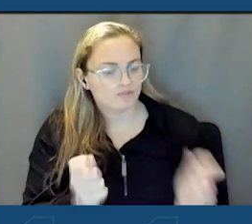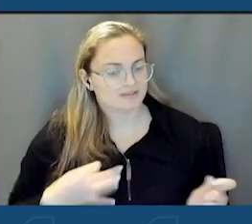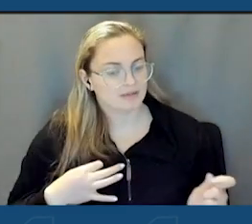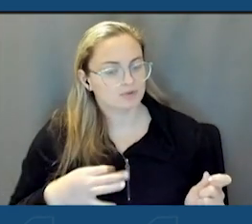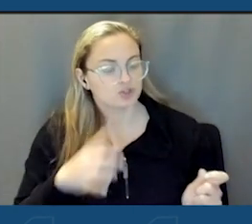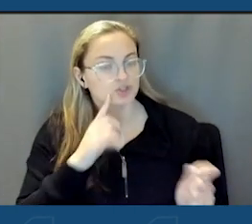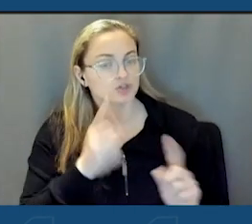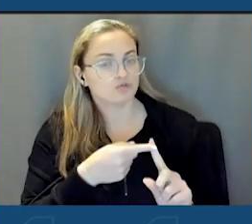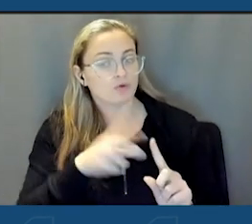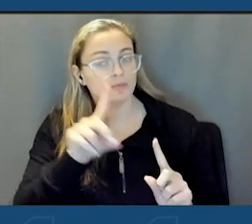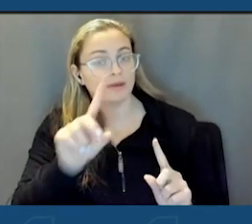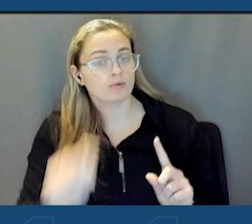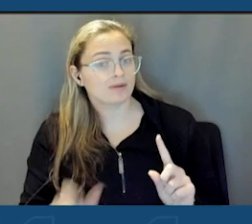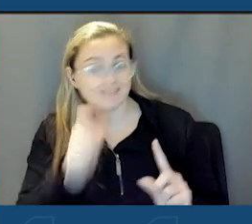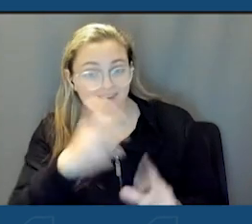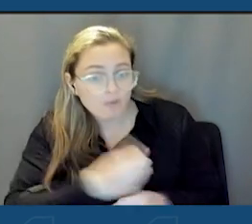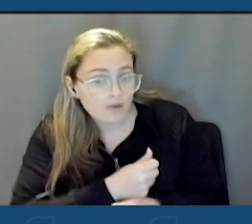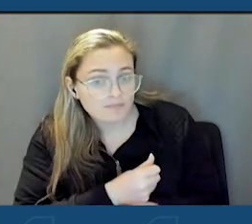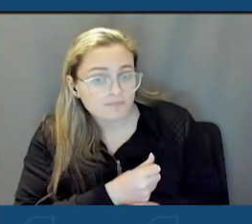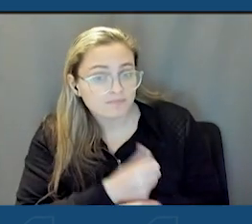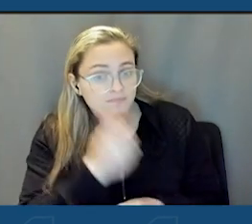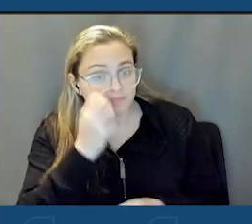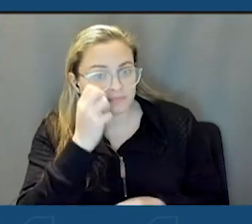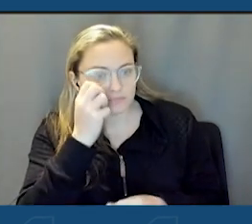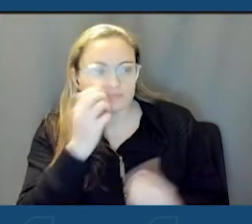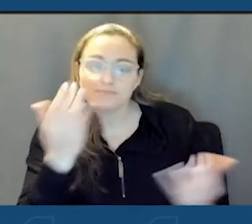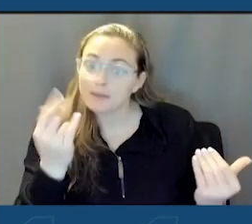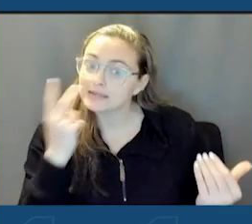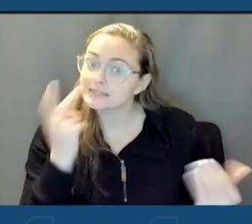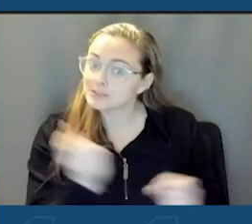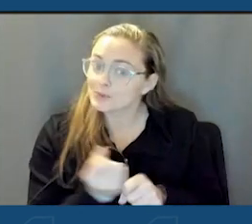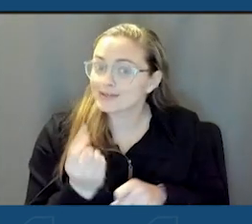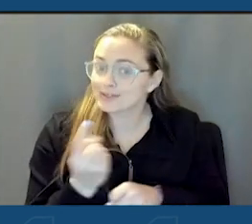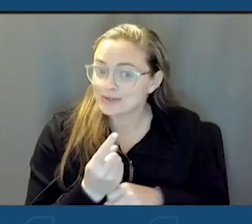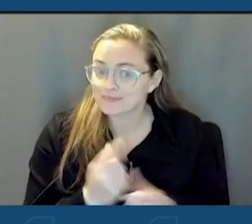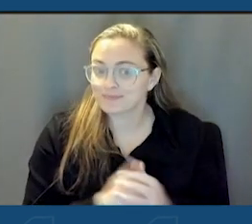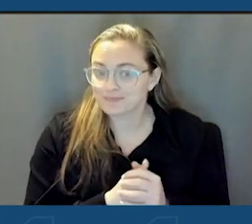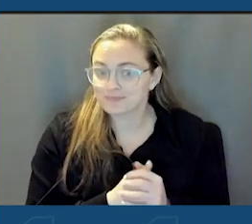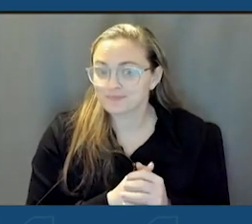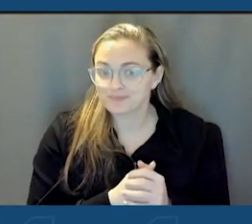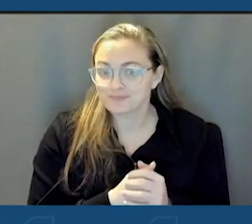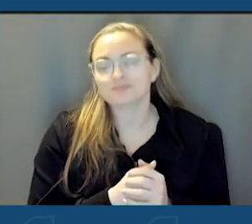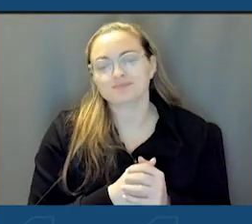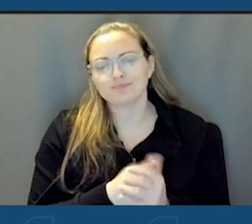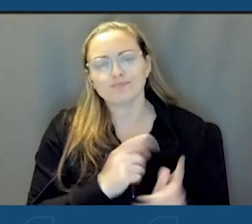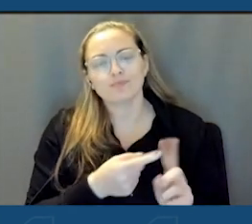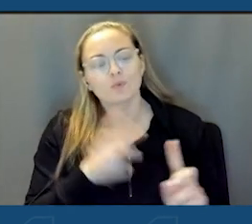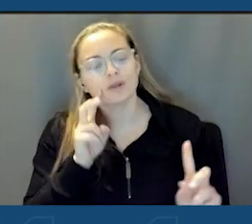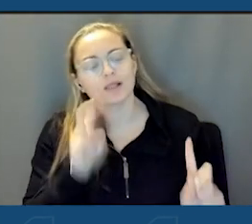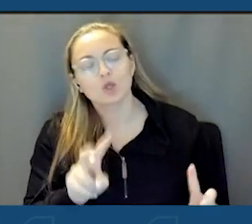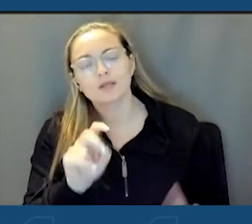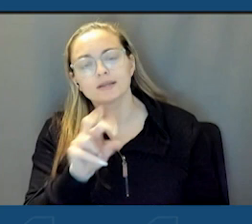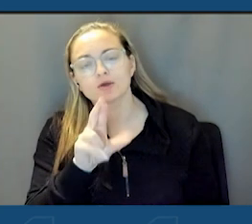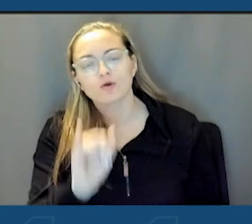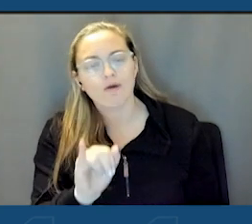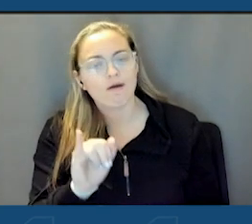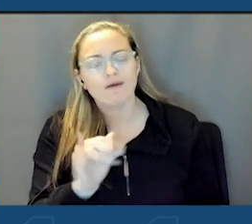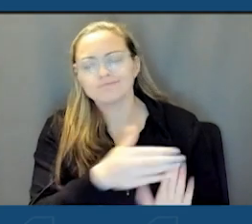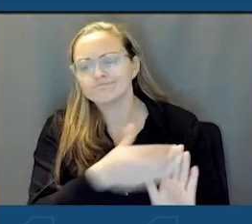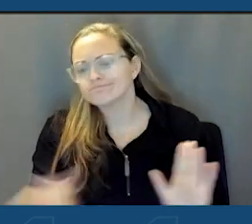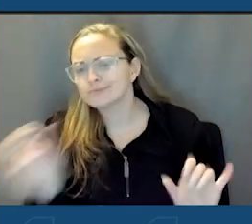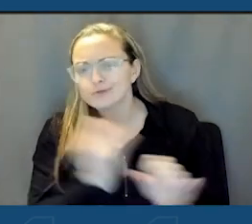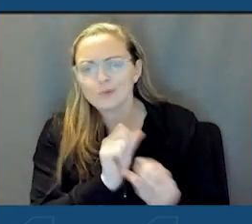come from the downtowns that didn't win and I expect to see you on the podium next year. When I look at DRI as well as the rest of the work of the